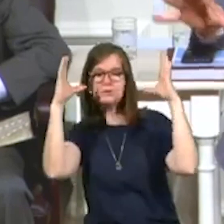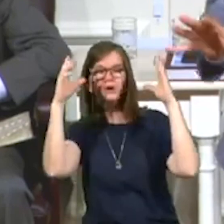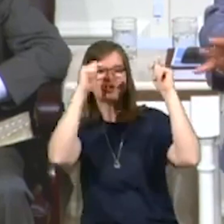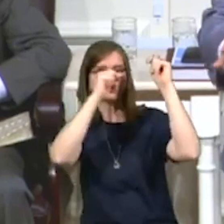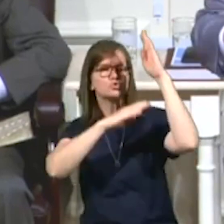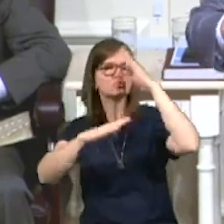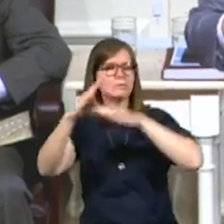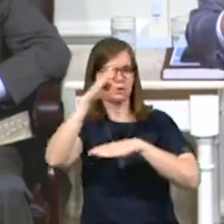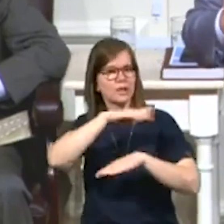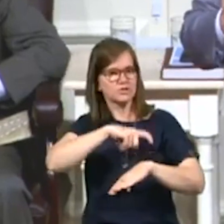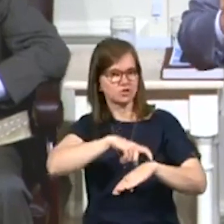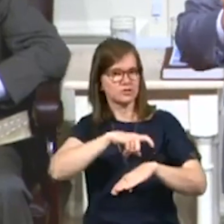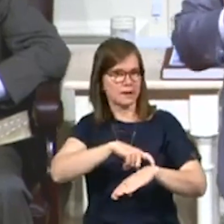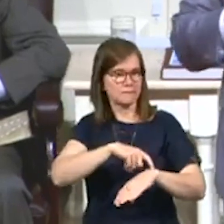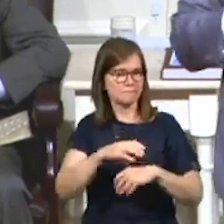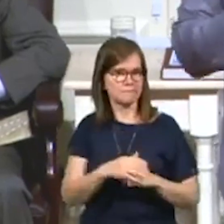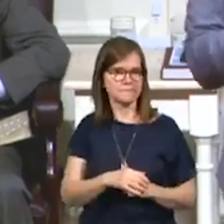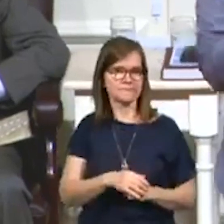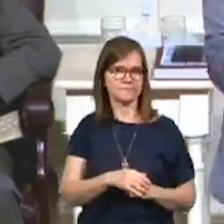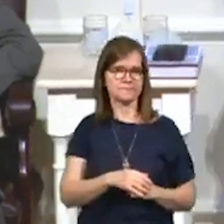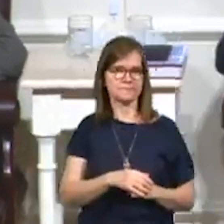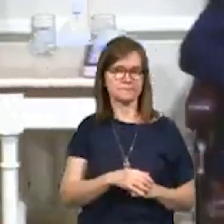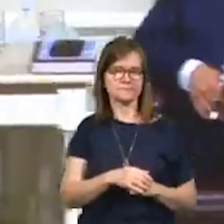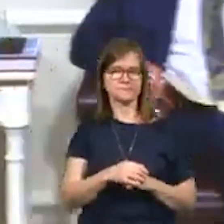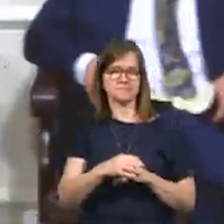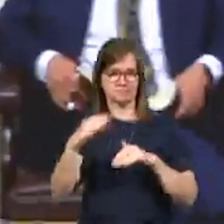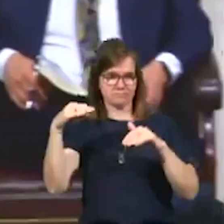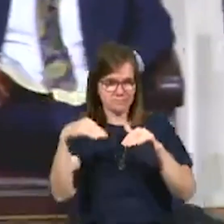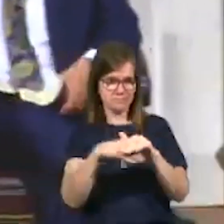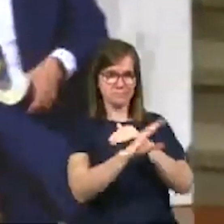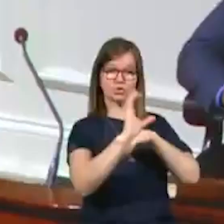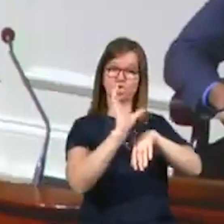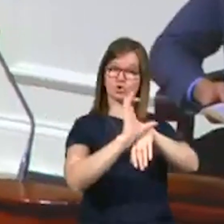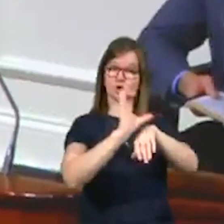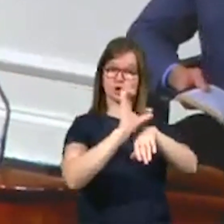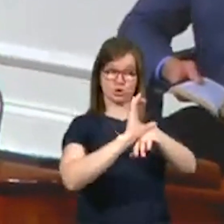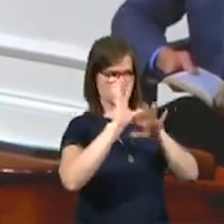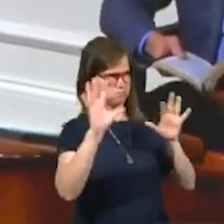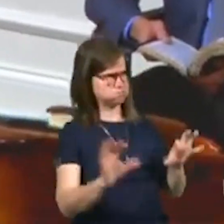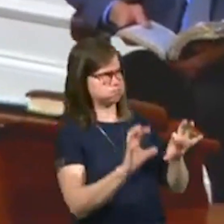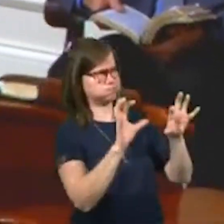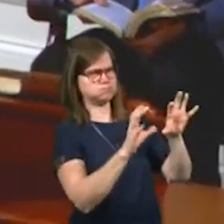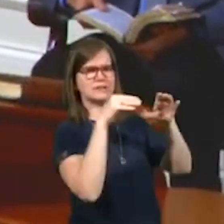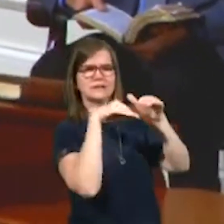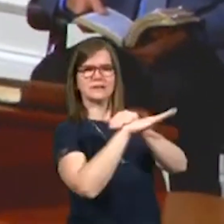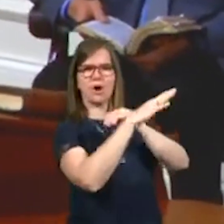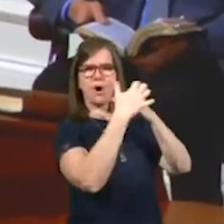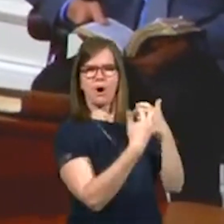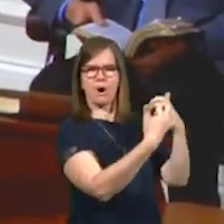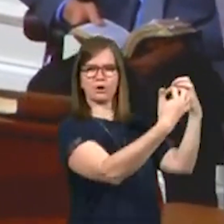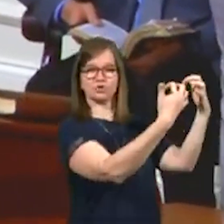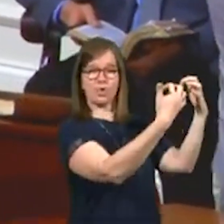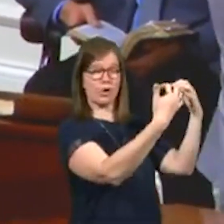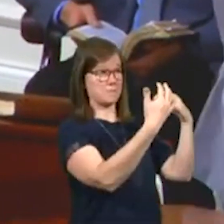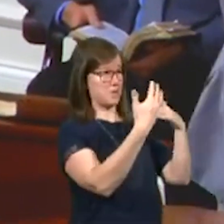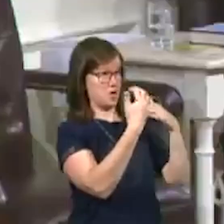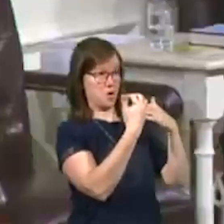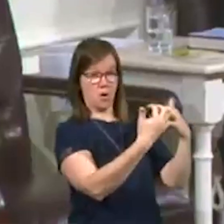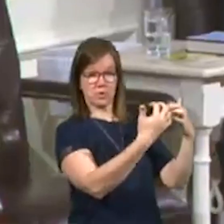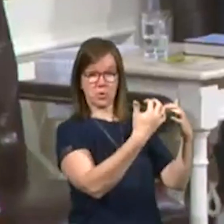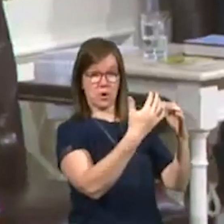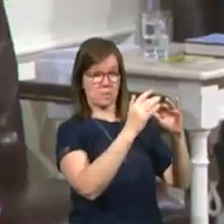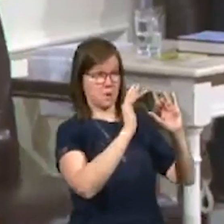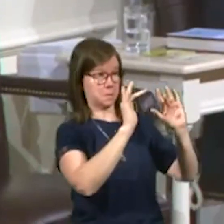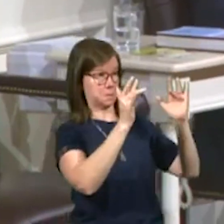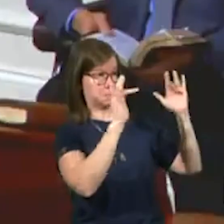tribulation period. Walk into the church building and they had it all decorated. Walk into the auditorium and the whole auditorium